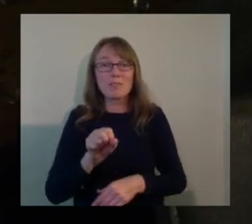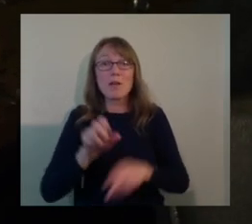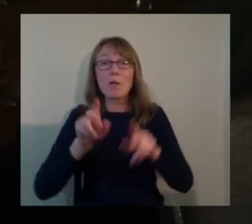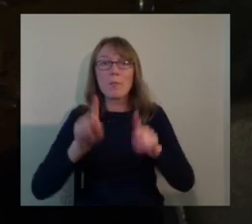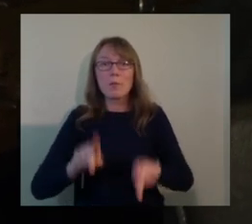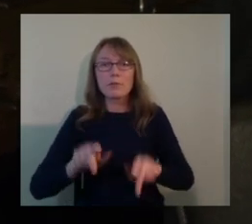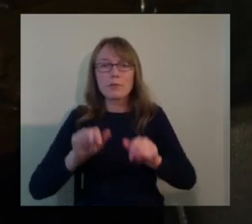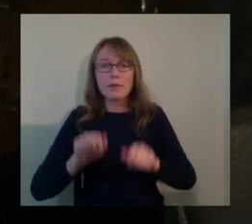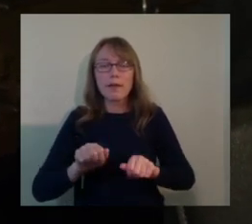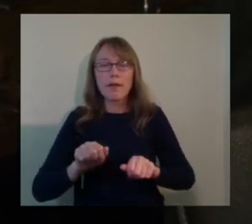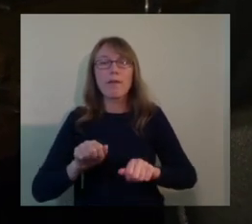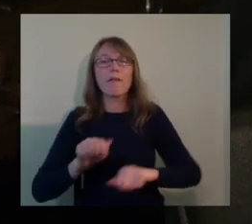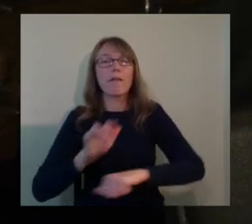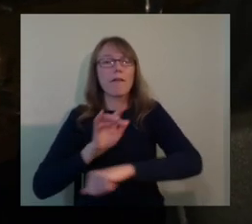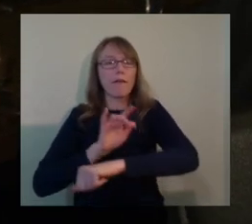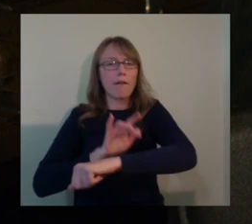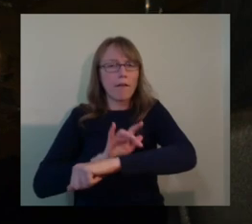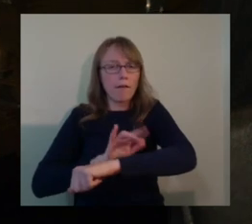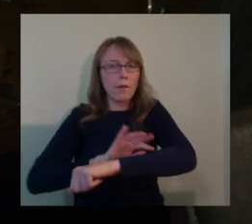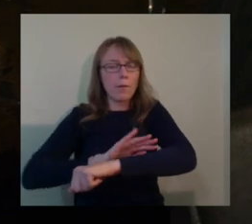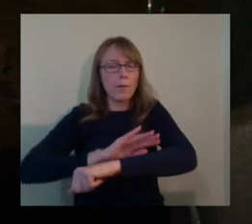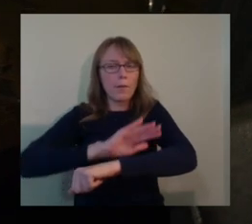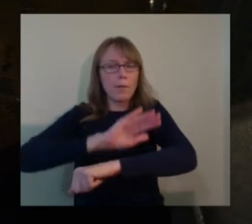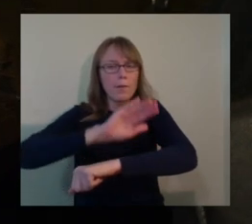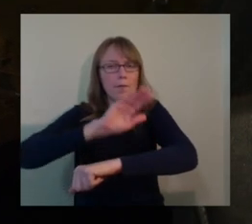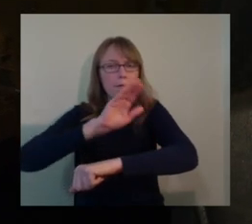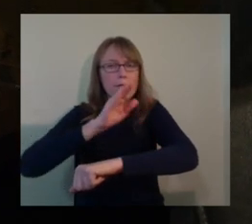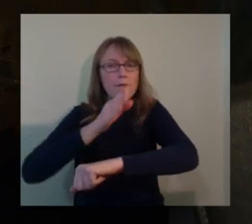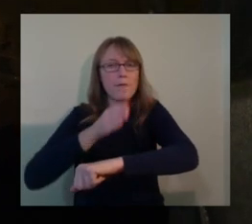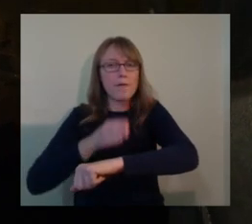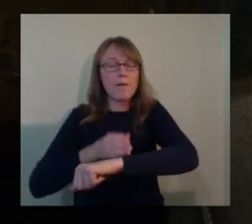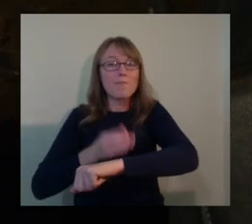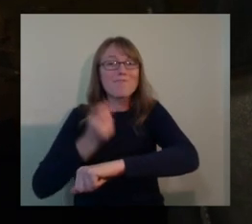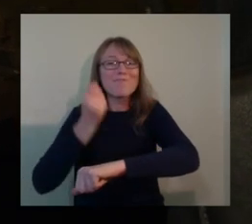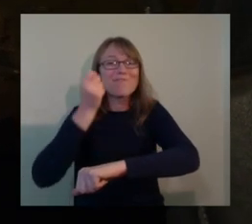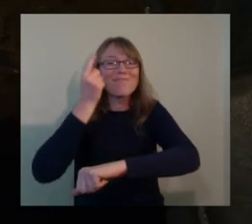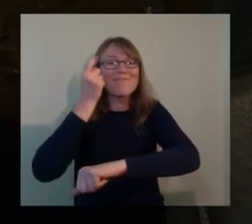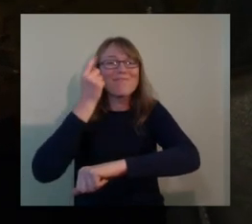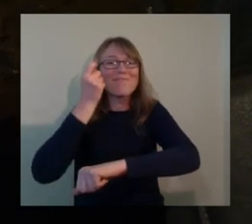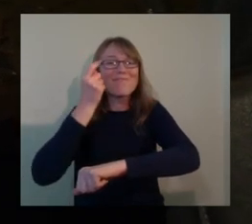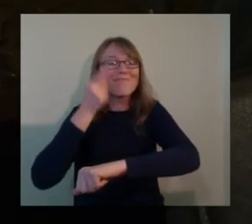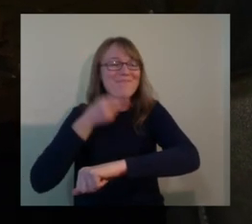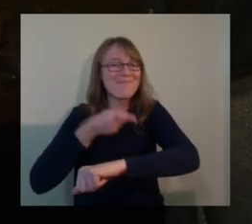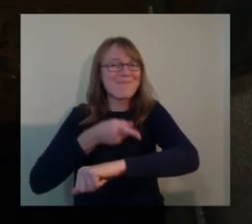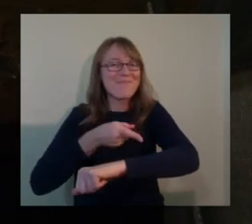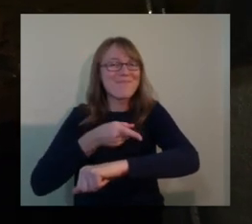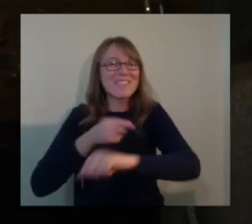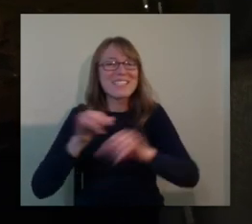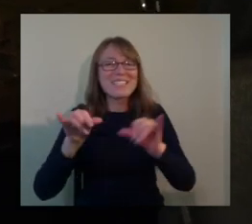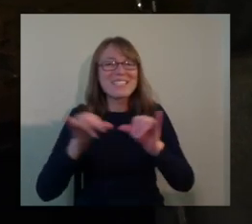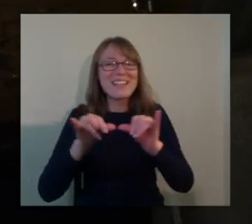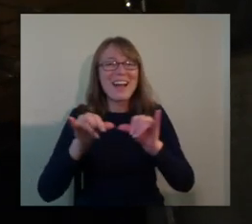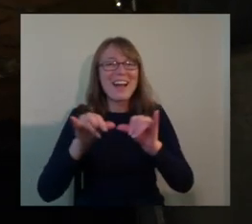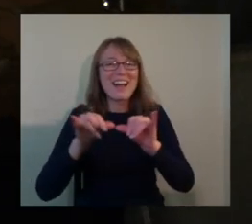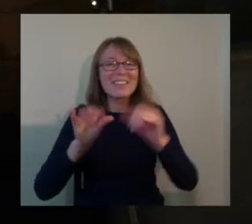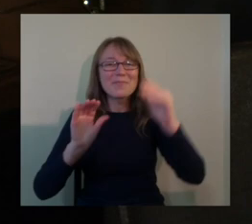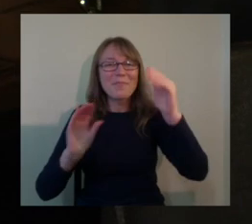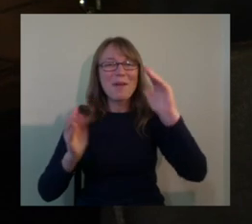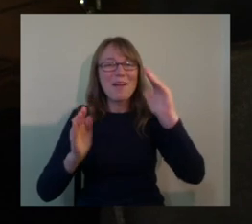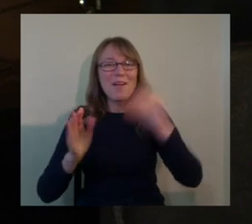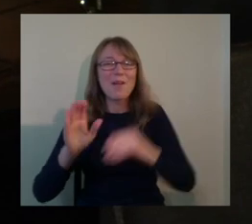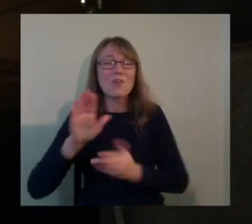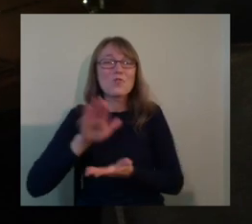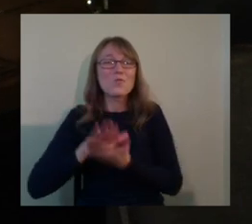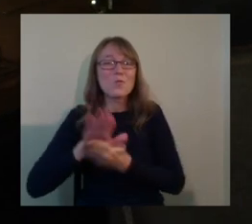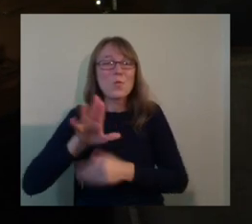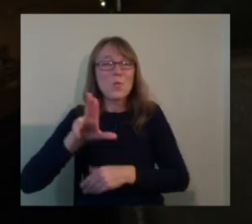to understand the dimensions of the arch by being able to, uh, feel the height of the arch and the height